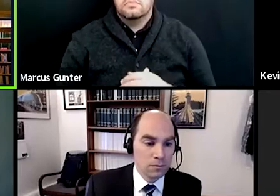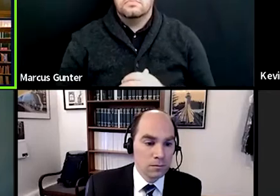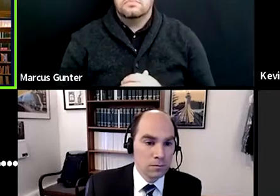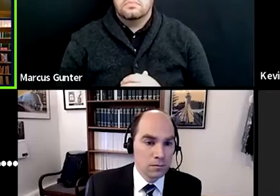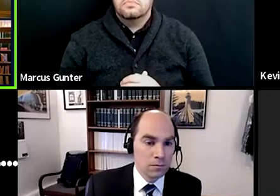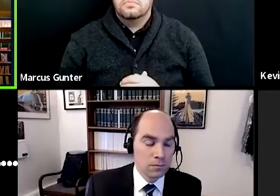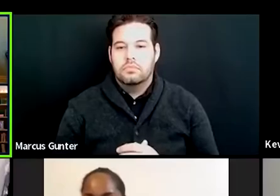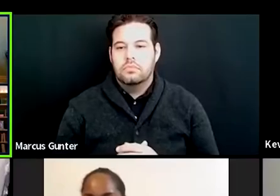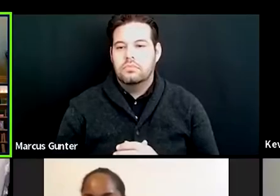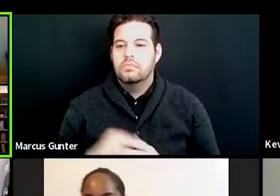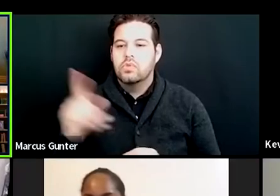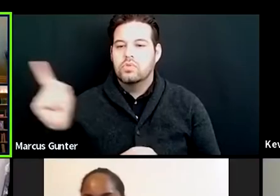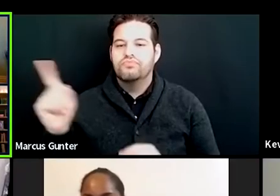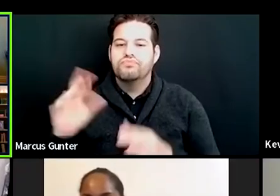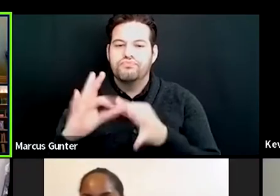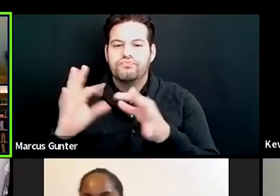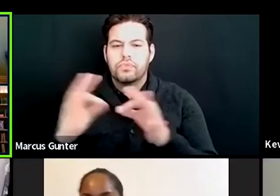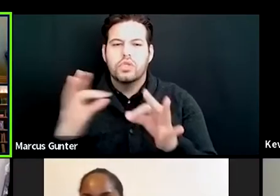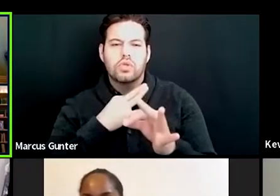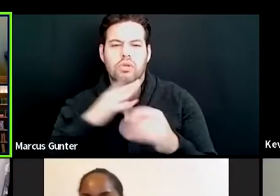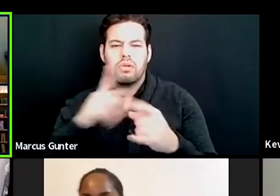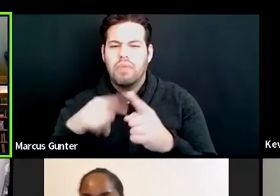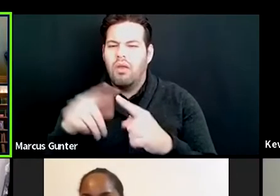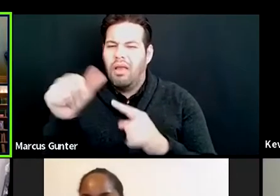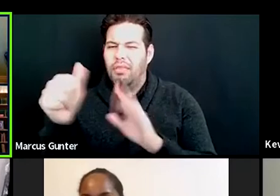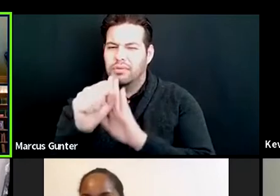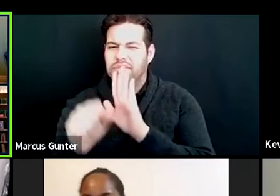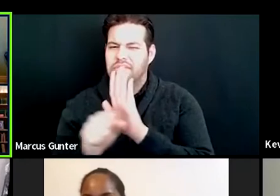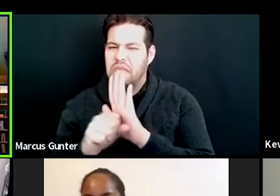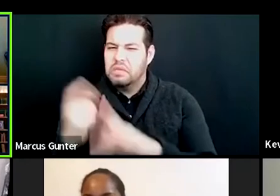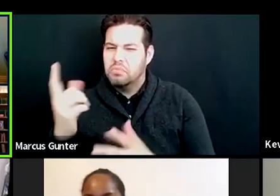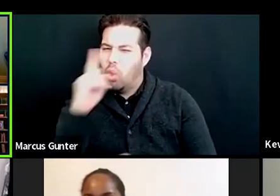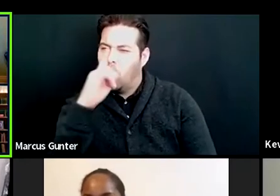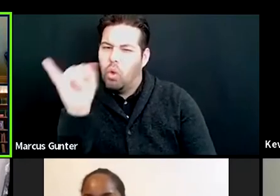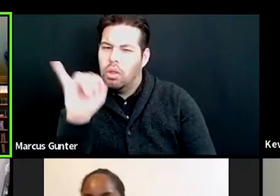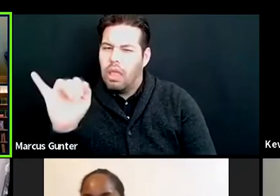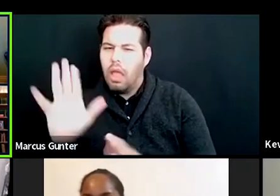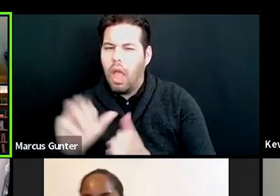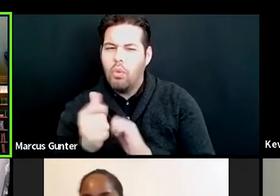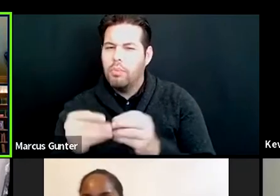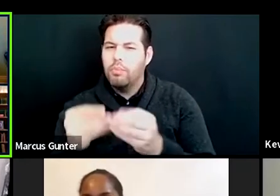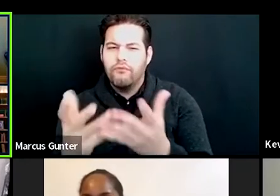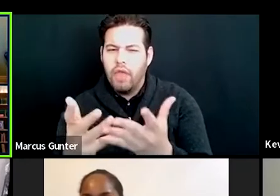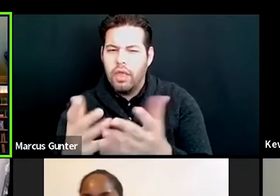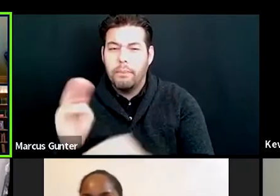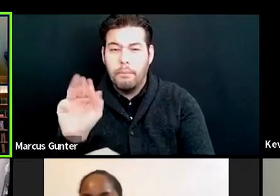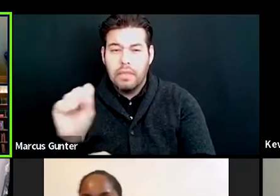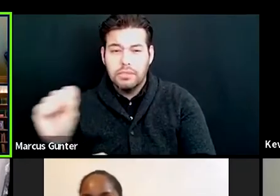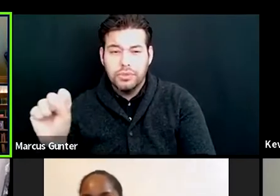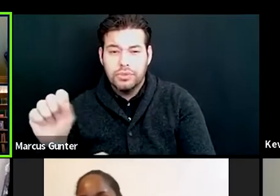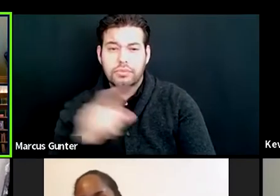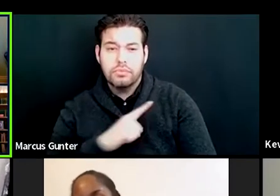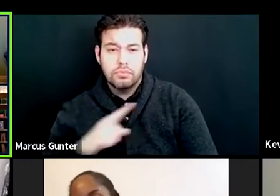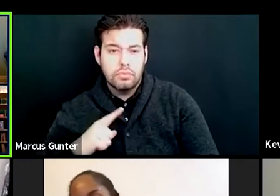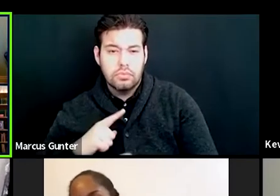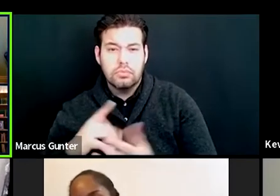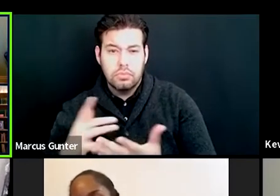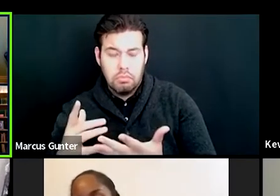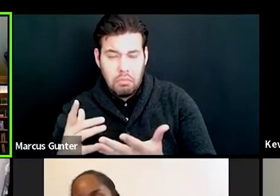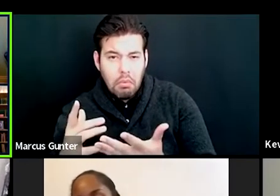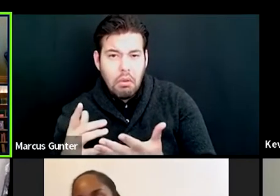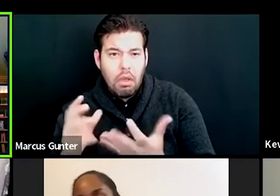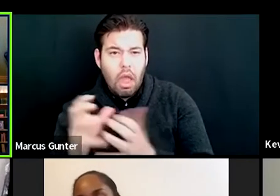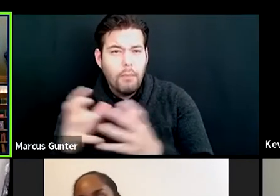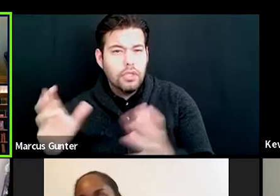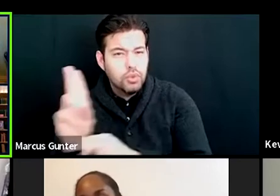last, since it's been, uh, uh, provided in Massachusetts legislature, how much it's been used